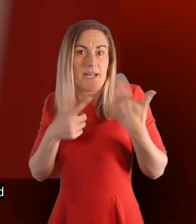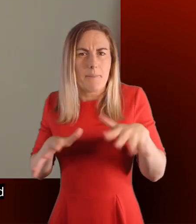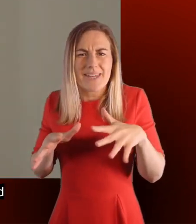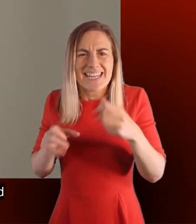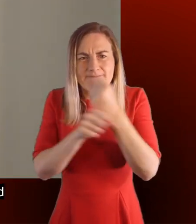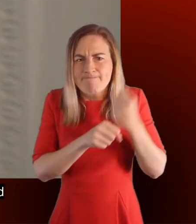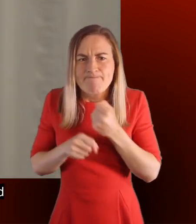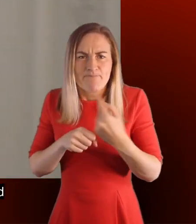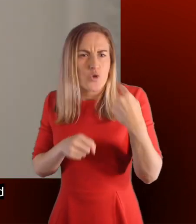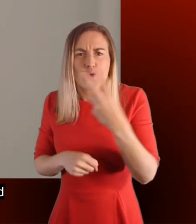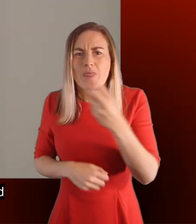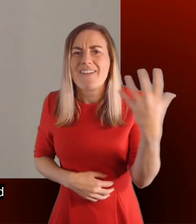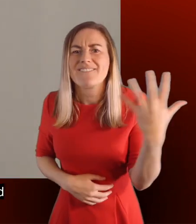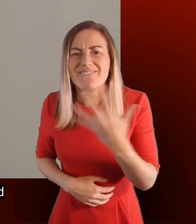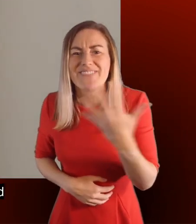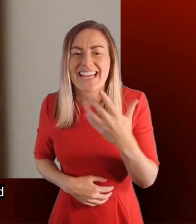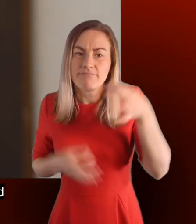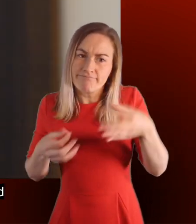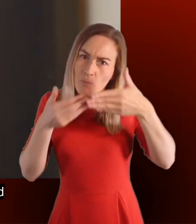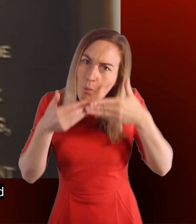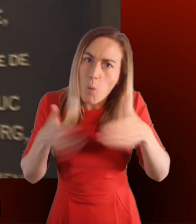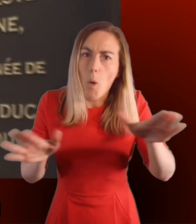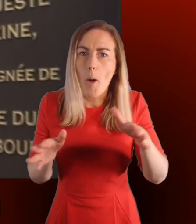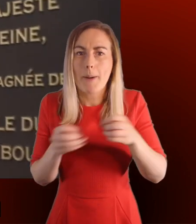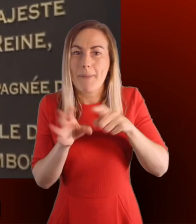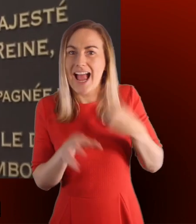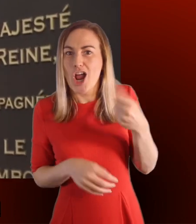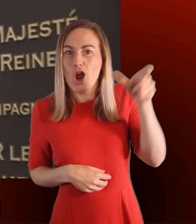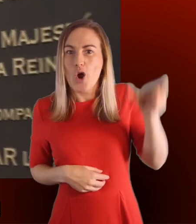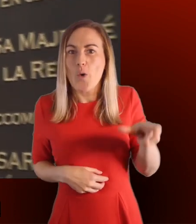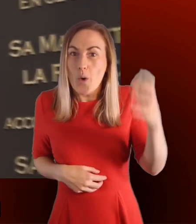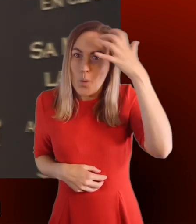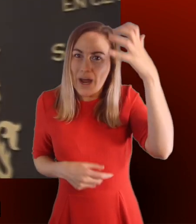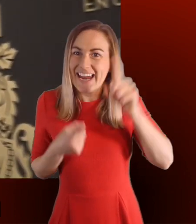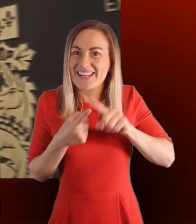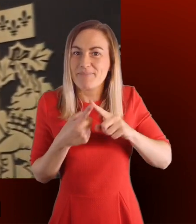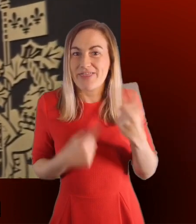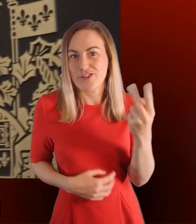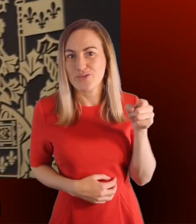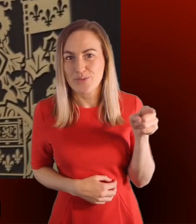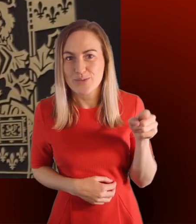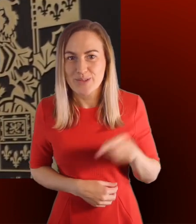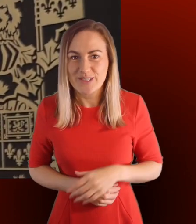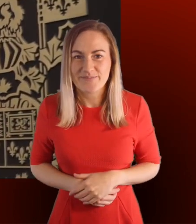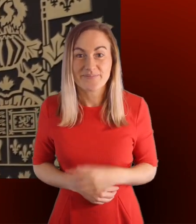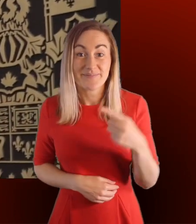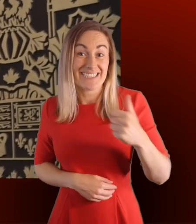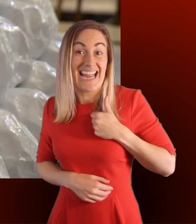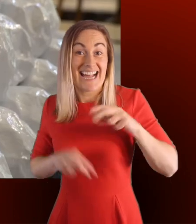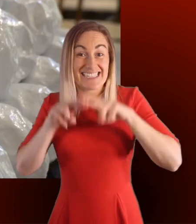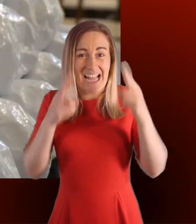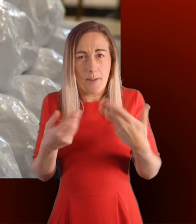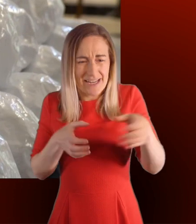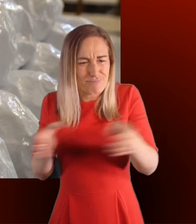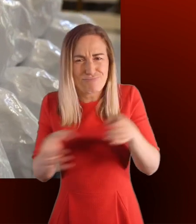2015, an occasion marked by a grand reopening of the building by Her Majesty Queen Elizabeth II. Canada House has drawn